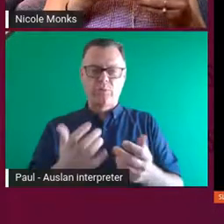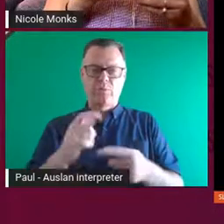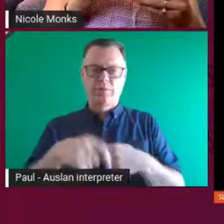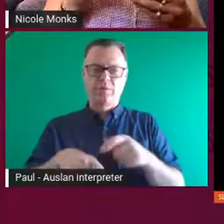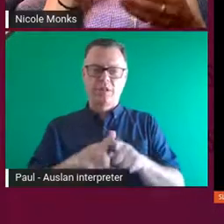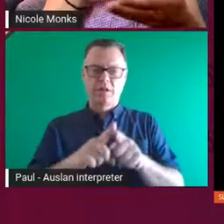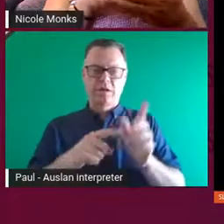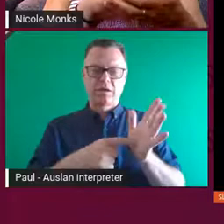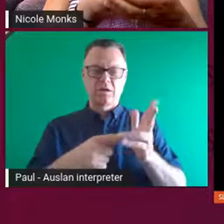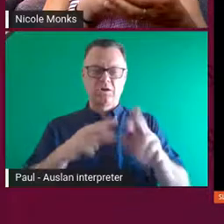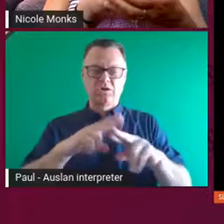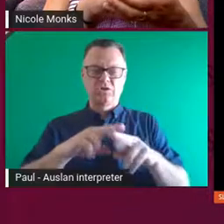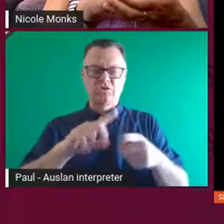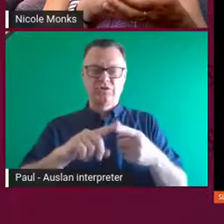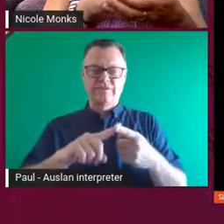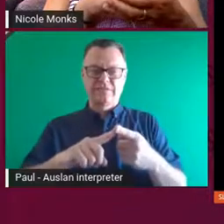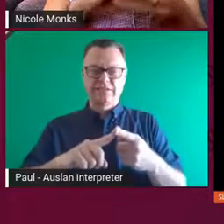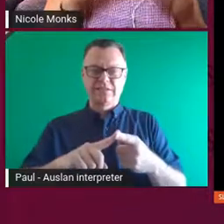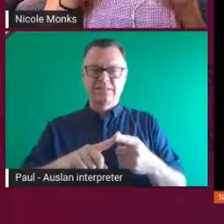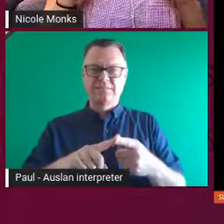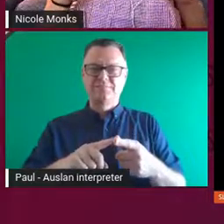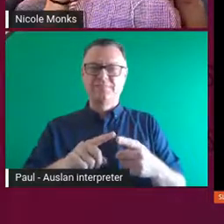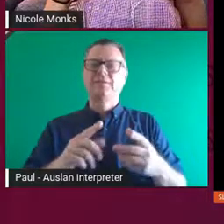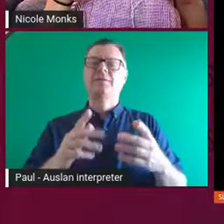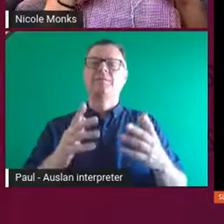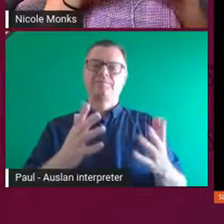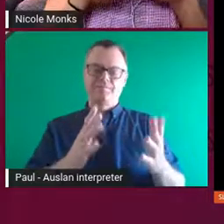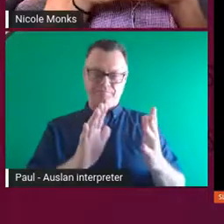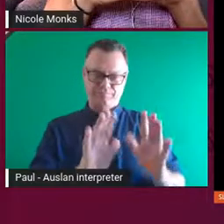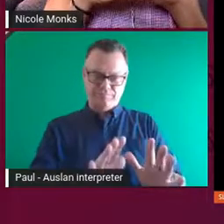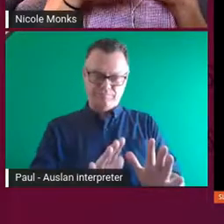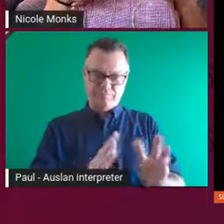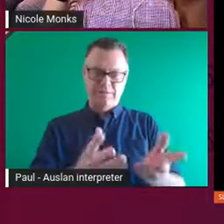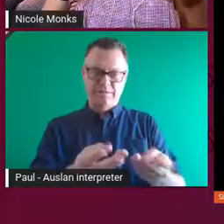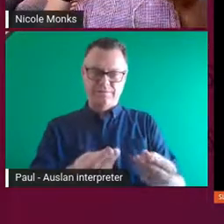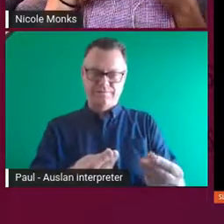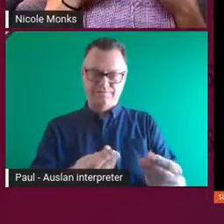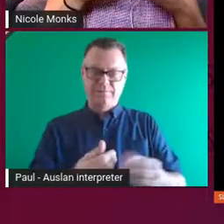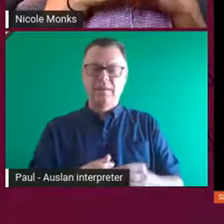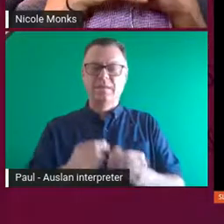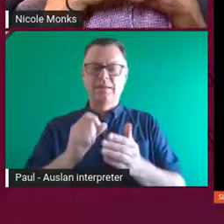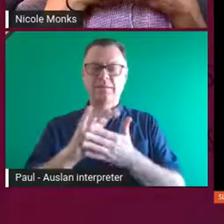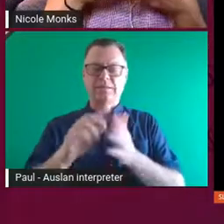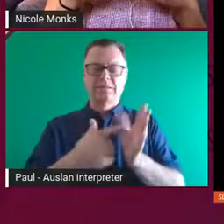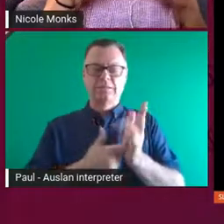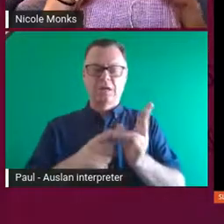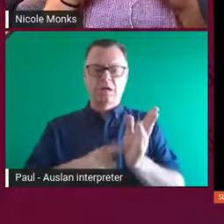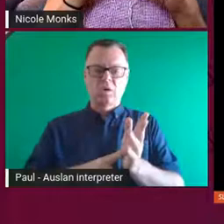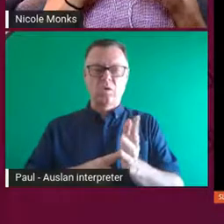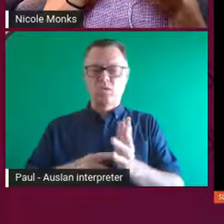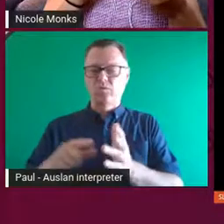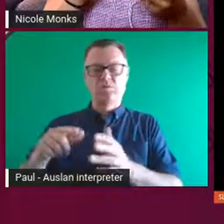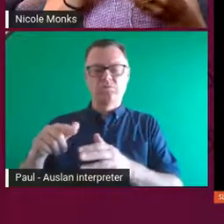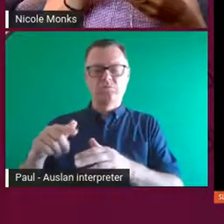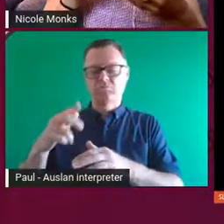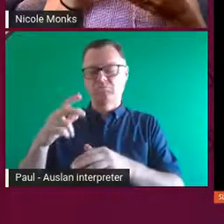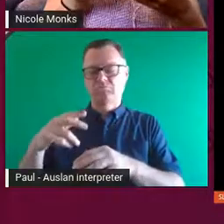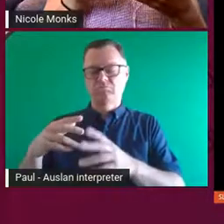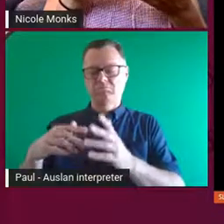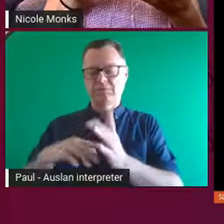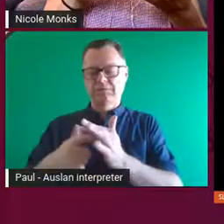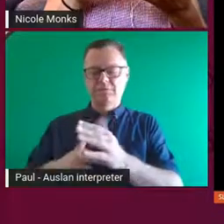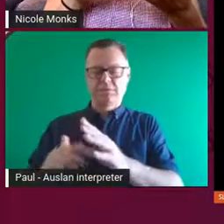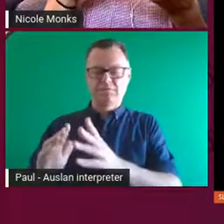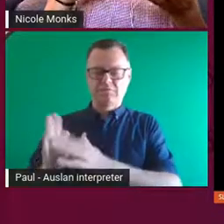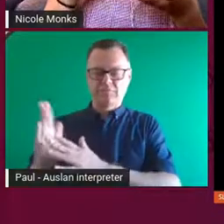then you ground down charcoal, which basically helps the heat move around. And then also kangaroo